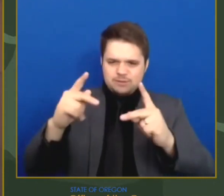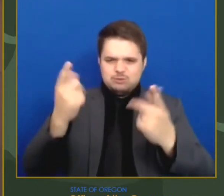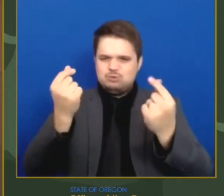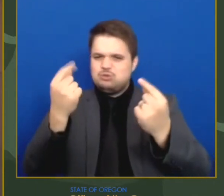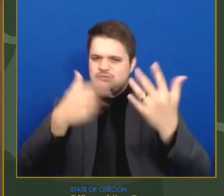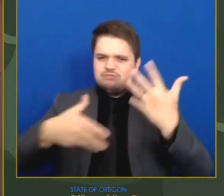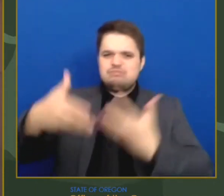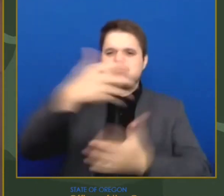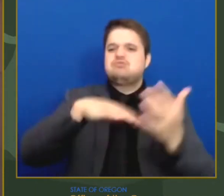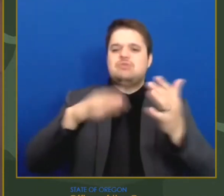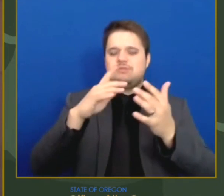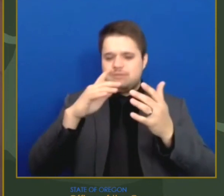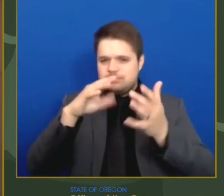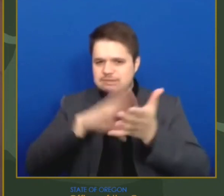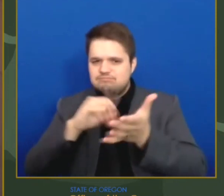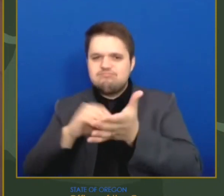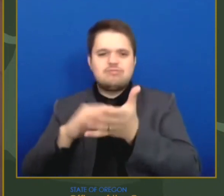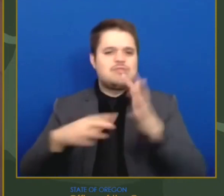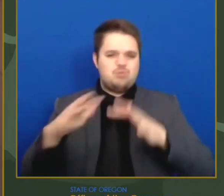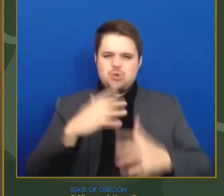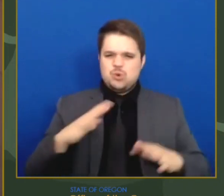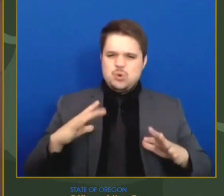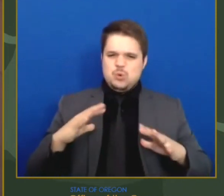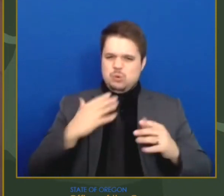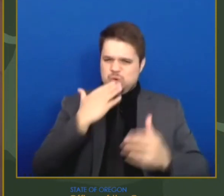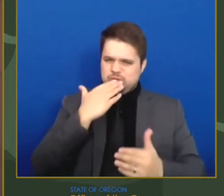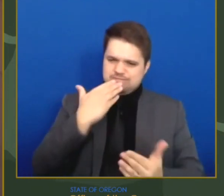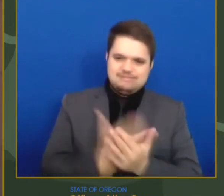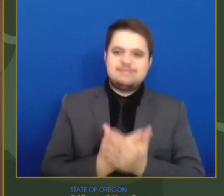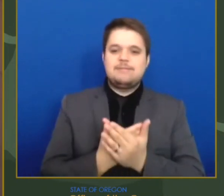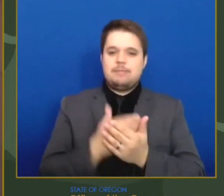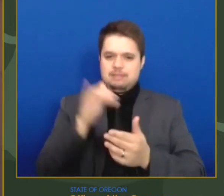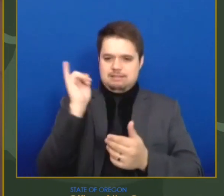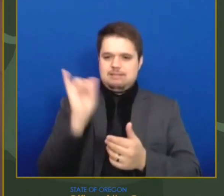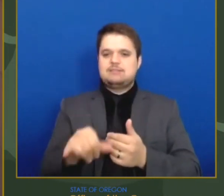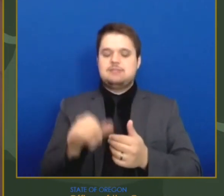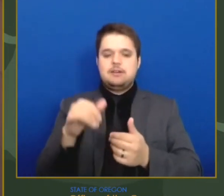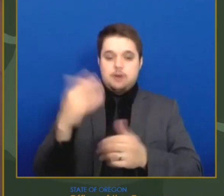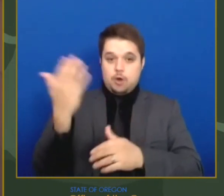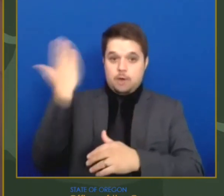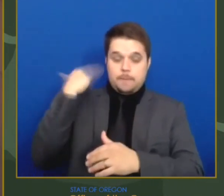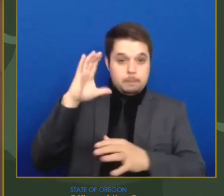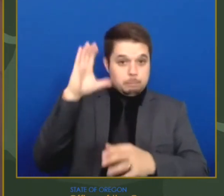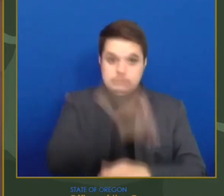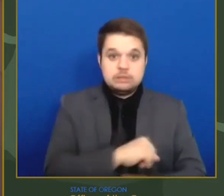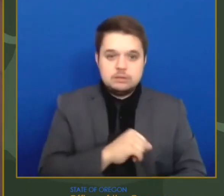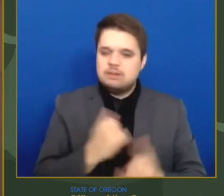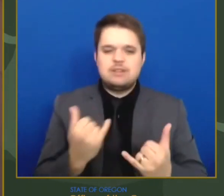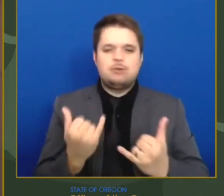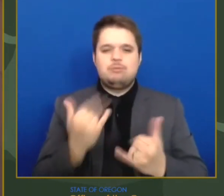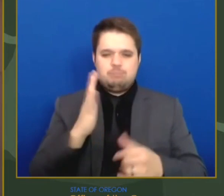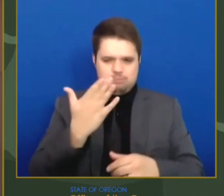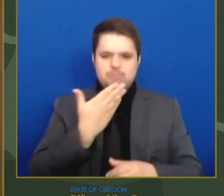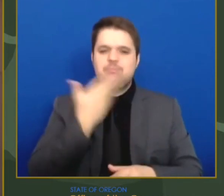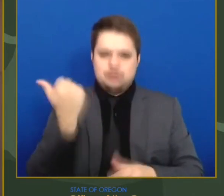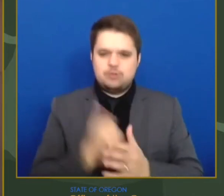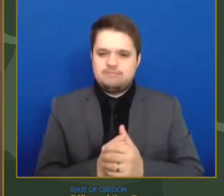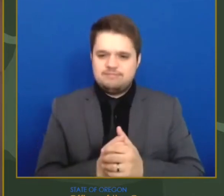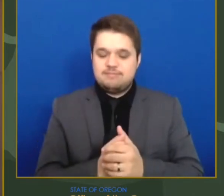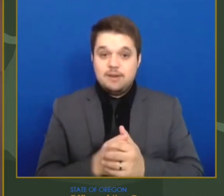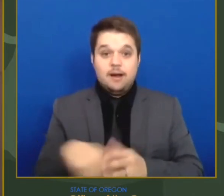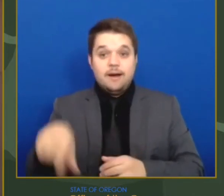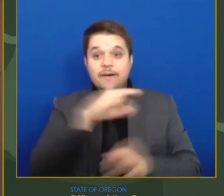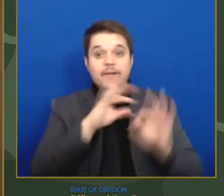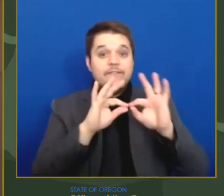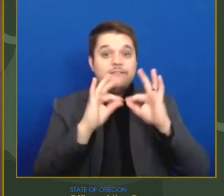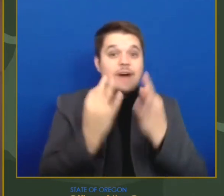more equitably than in years past, ensuring families from historically underserved communities have